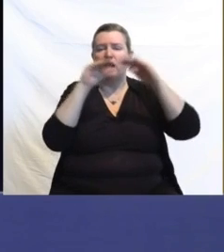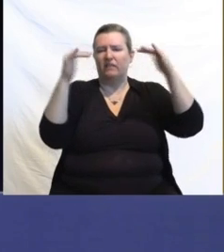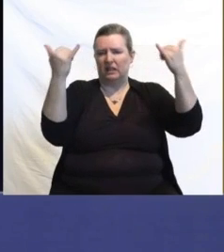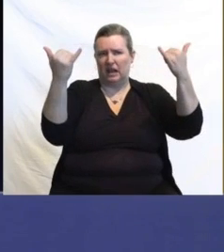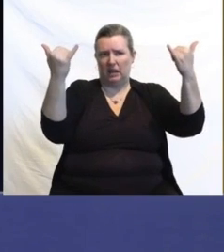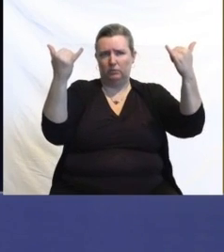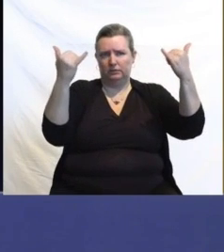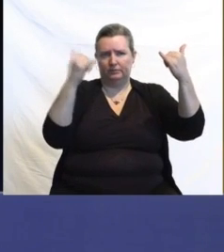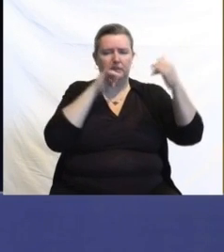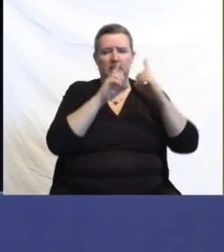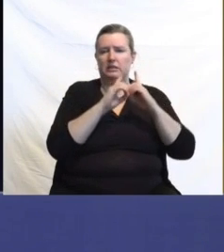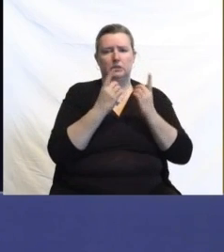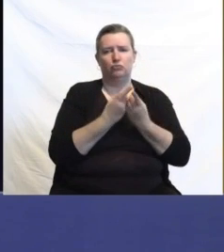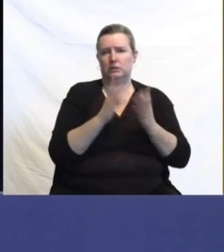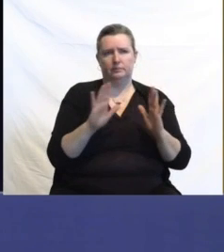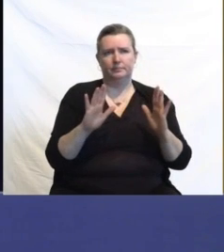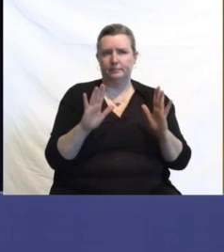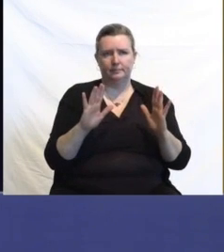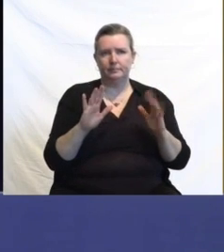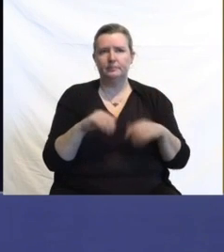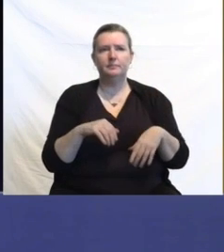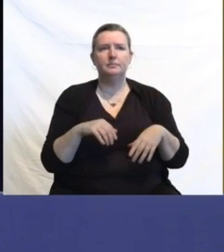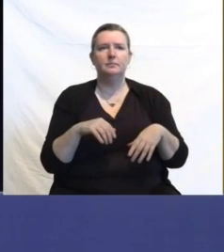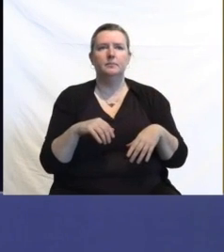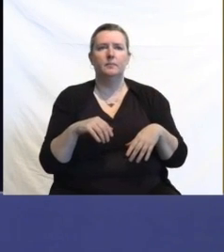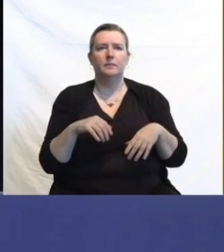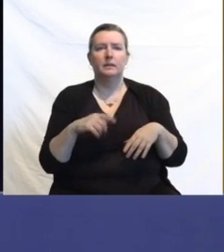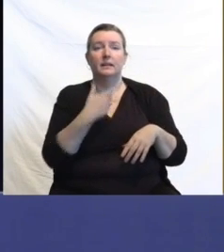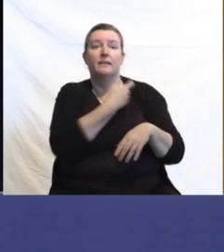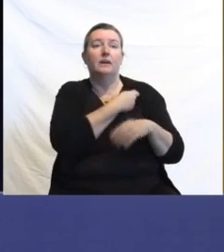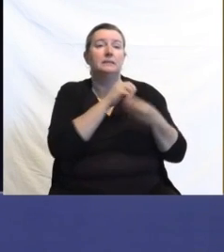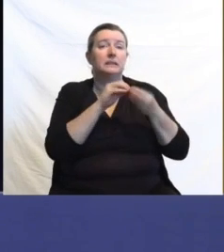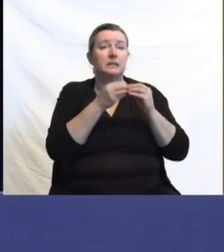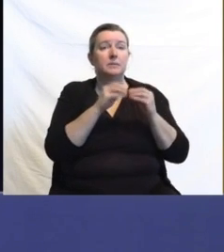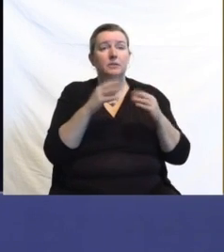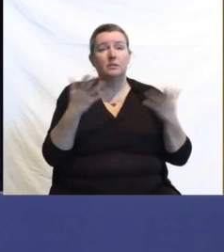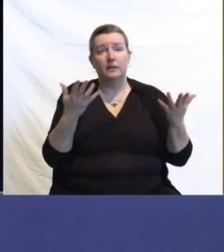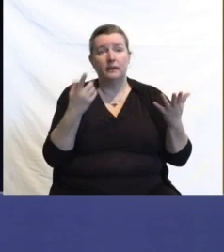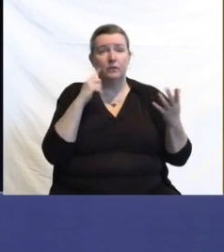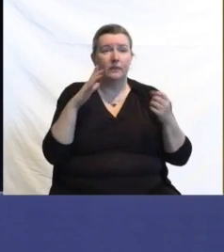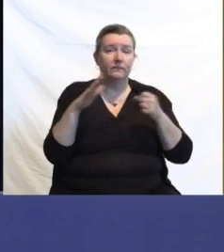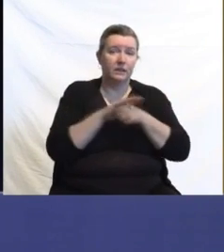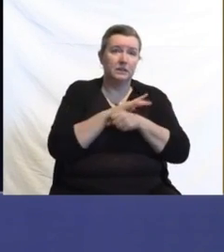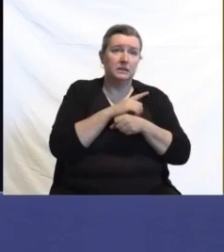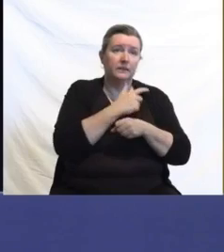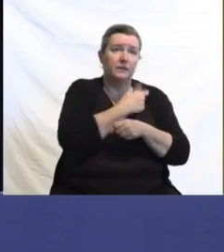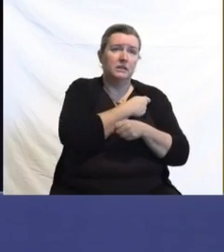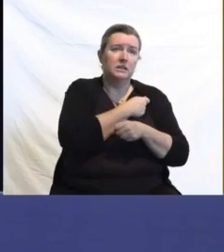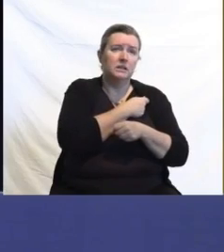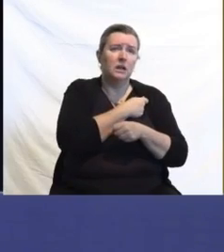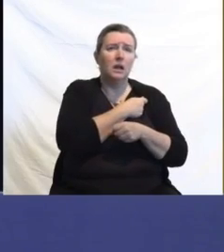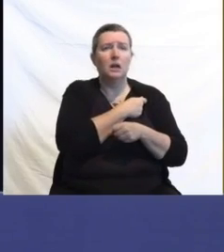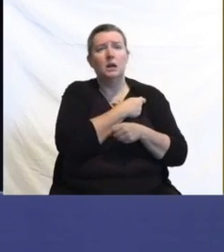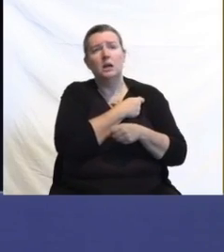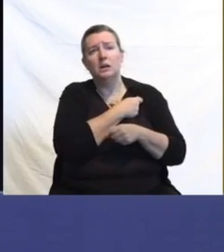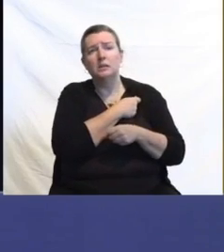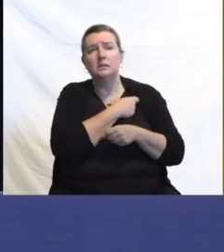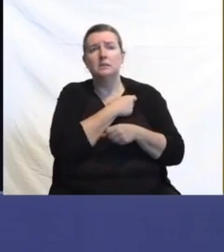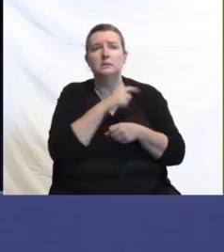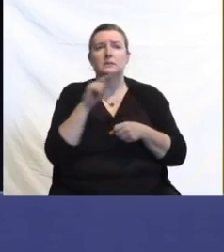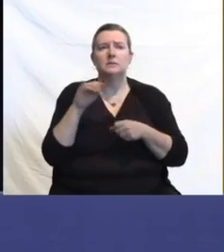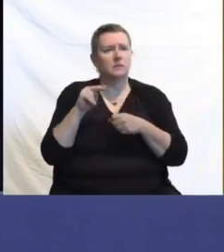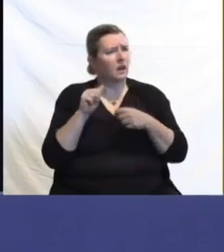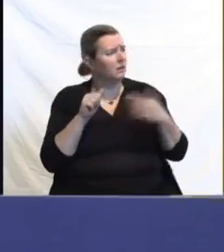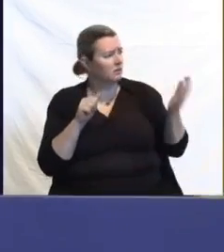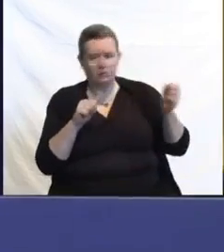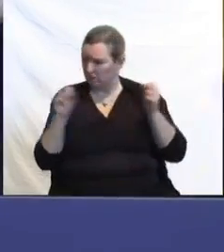And then on the VAX numbers, I guess the question is, is that fully VAX or Tina's saying yes. Tina, on in from the